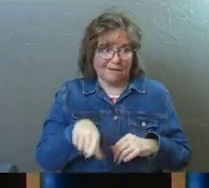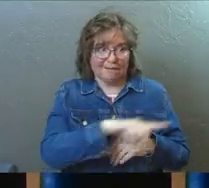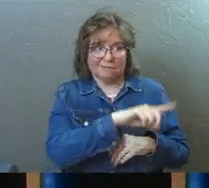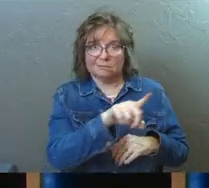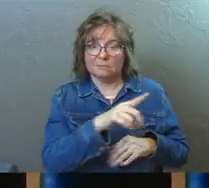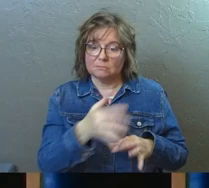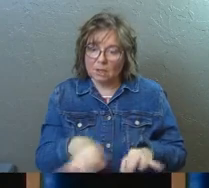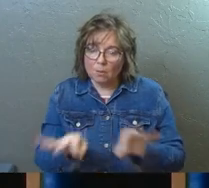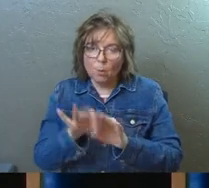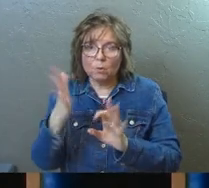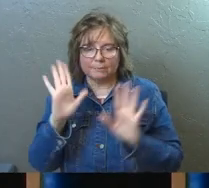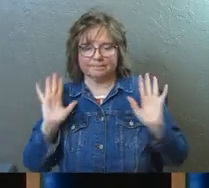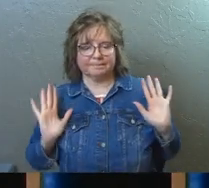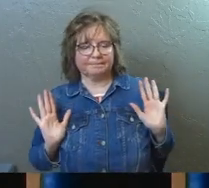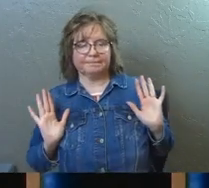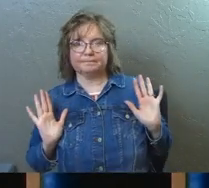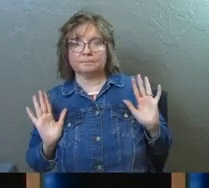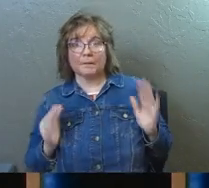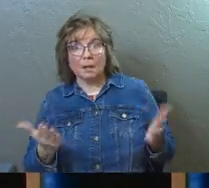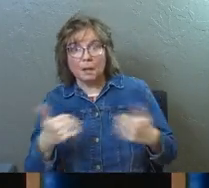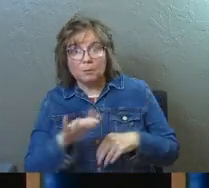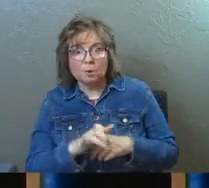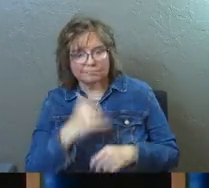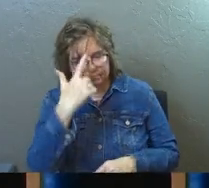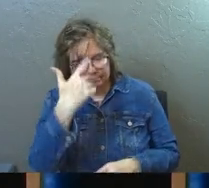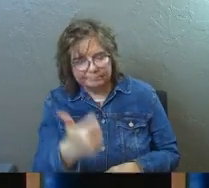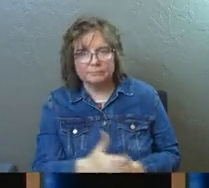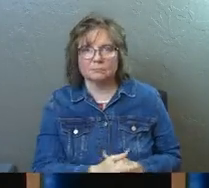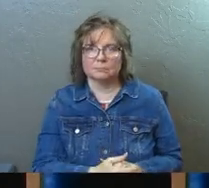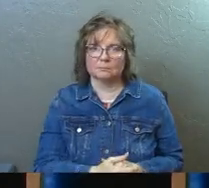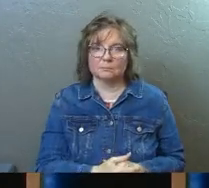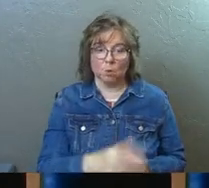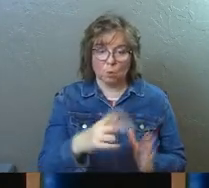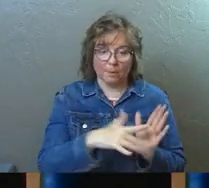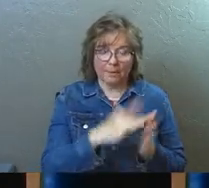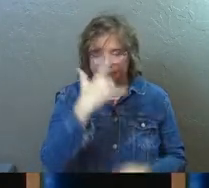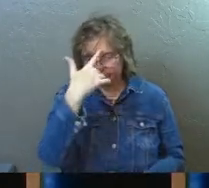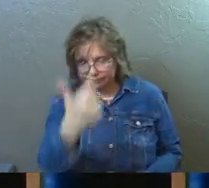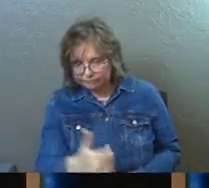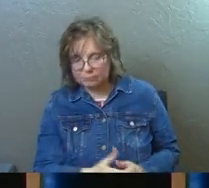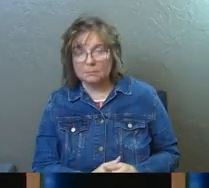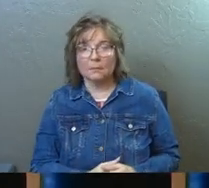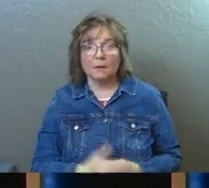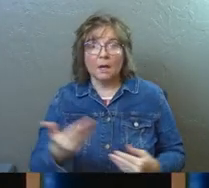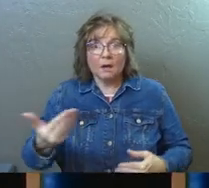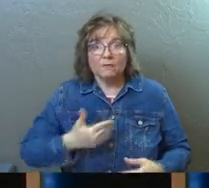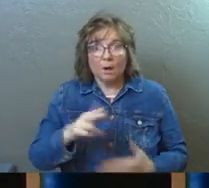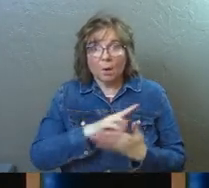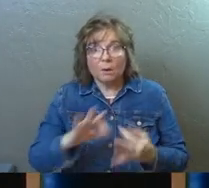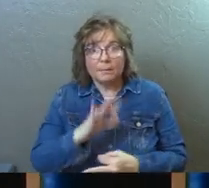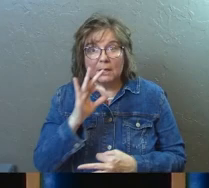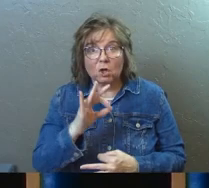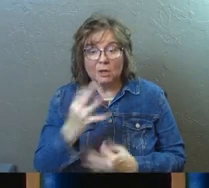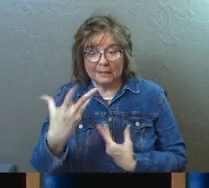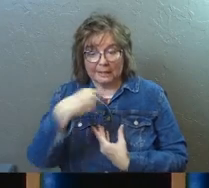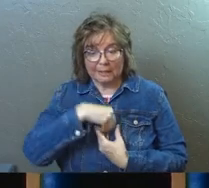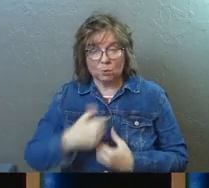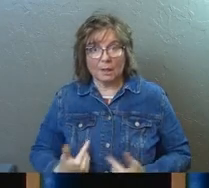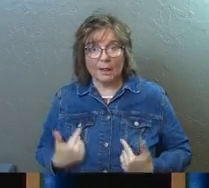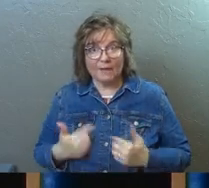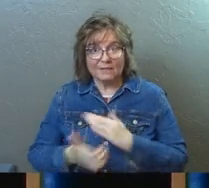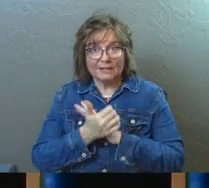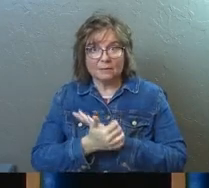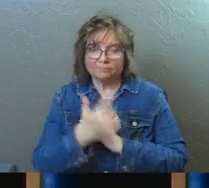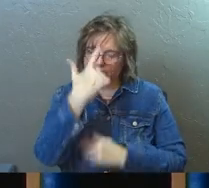That's very important to God. Will you come to church? That's your choice. Will you read the Bible? That's your choice. Will you invite the Holy Spirit into your life and his